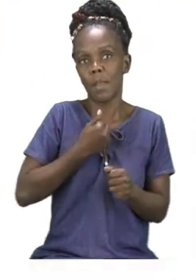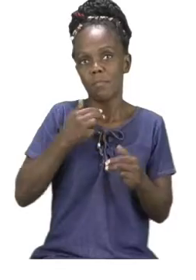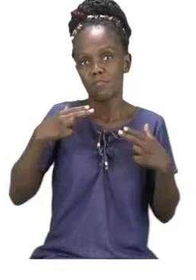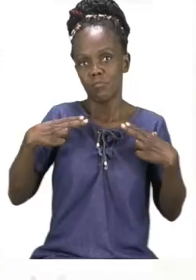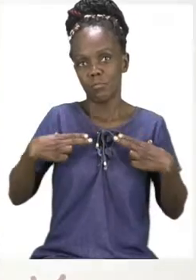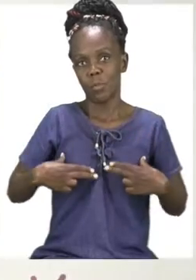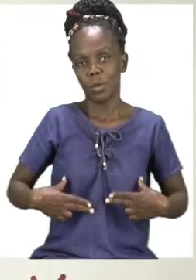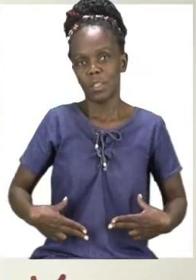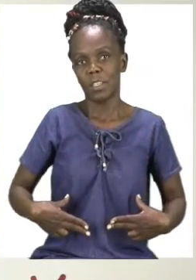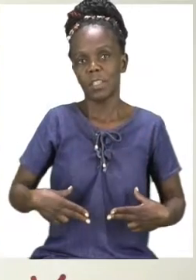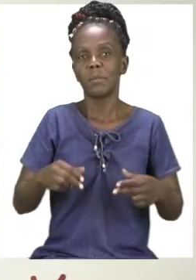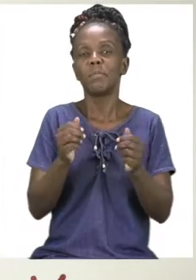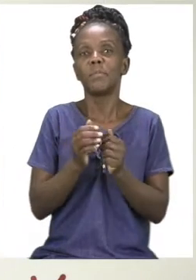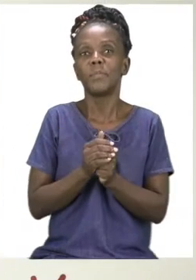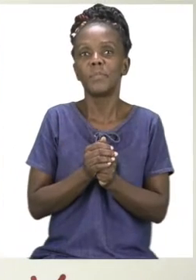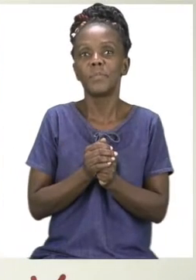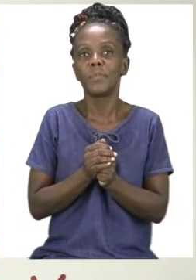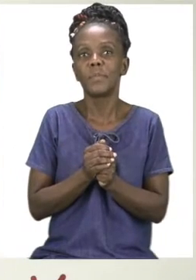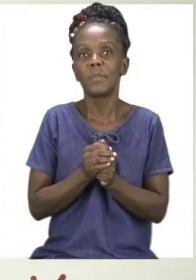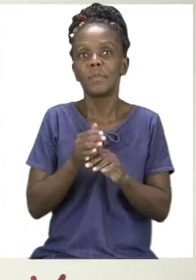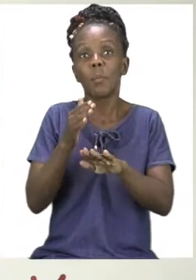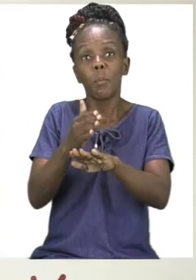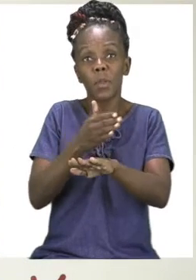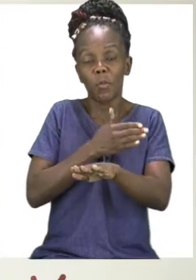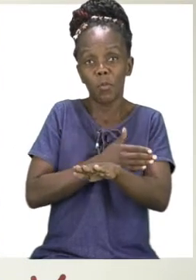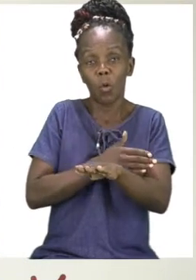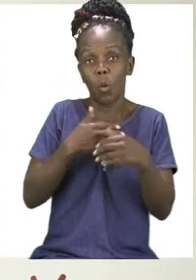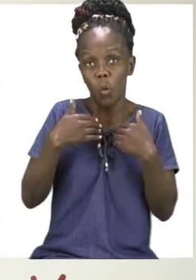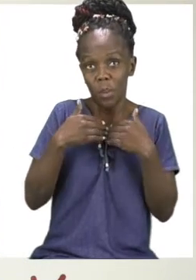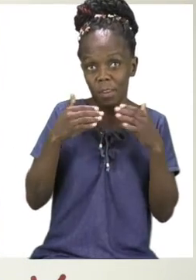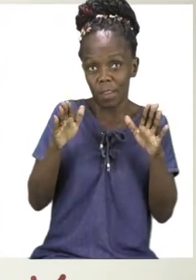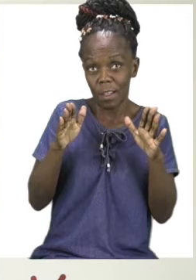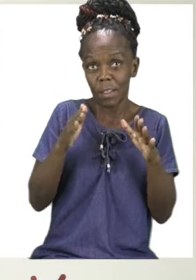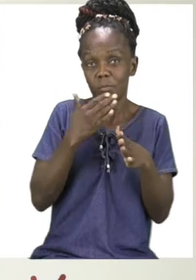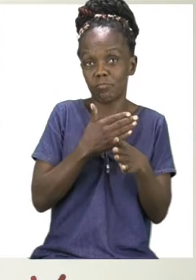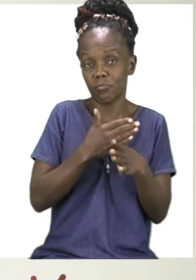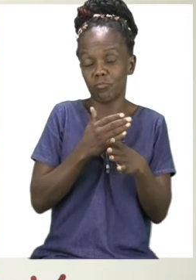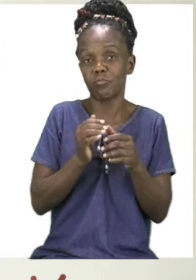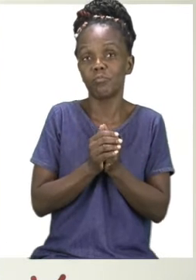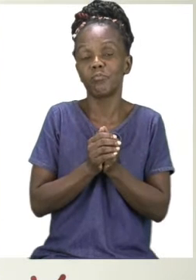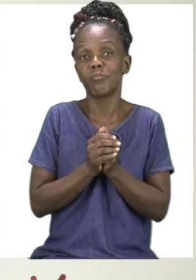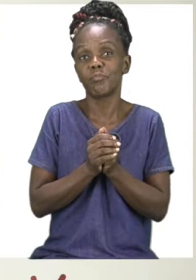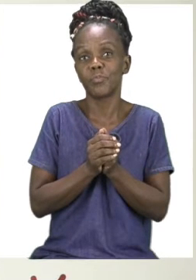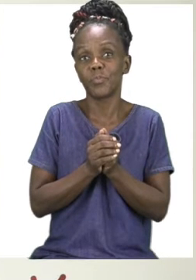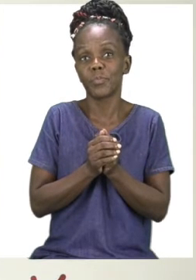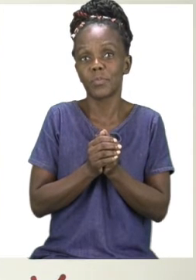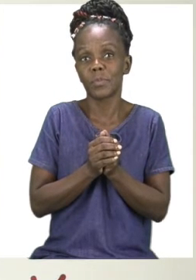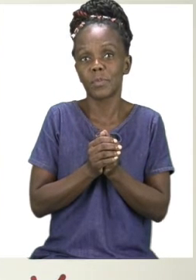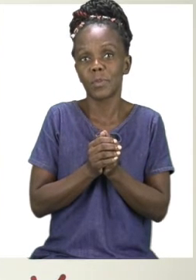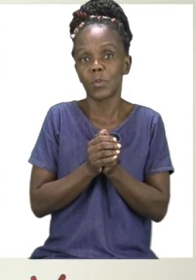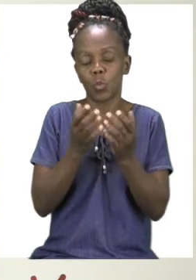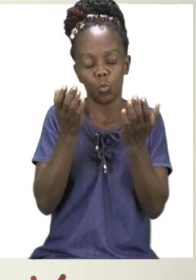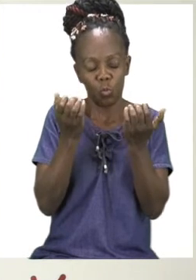Body. And before we get into any lessons, my friends, we need to